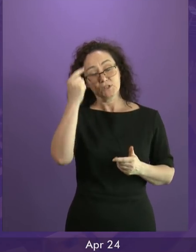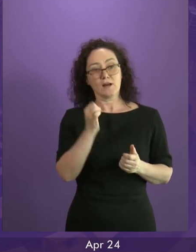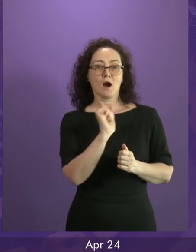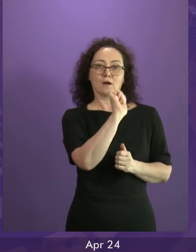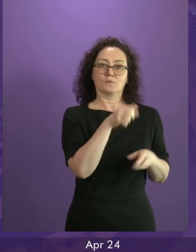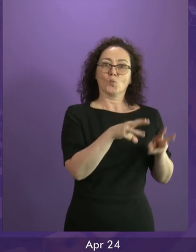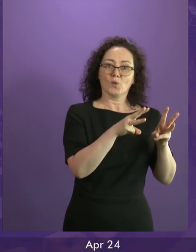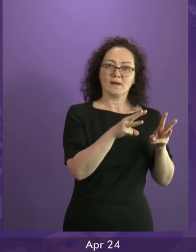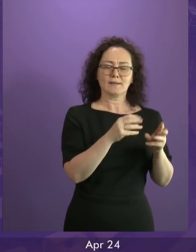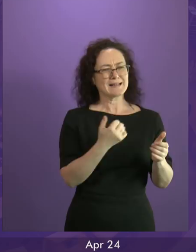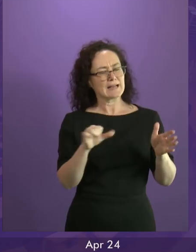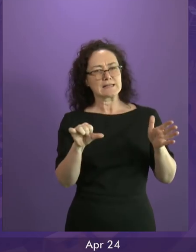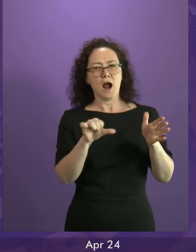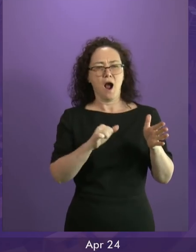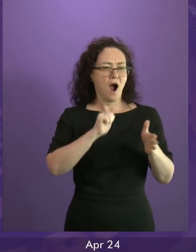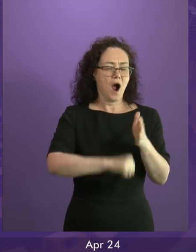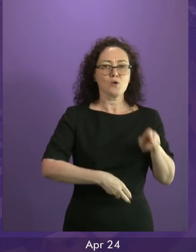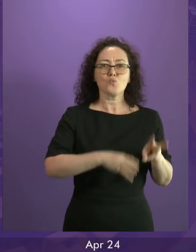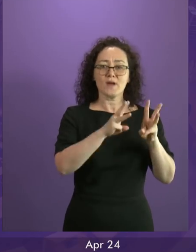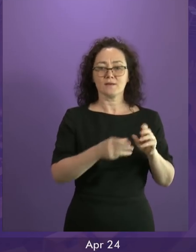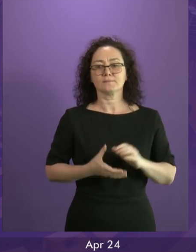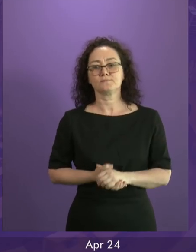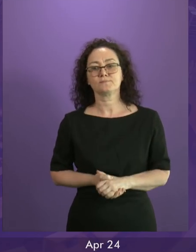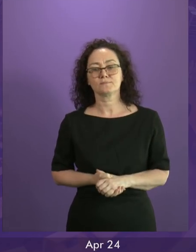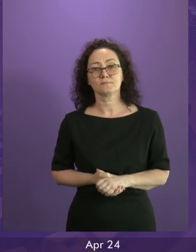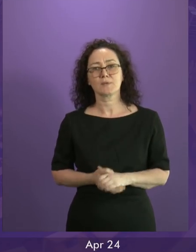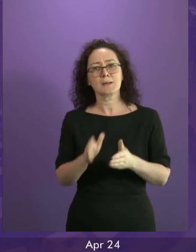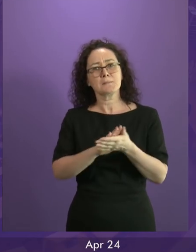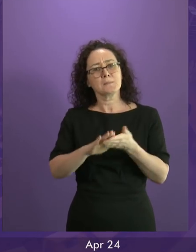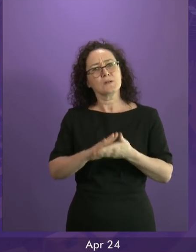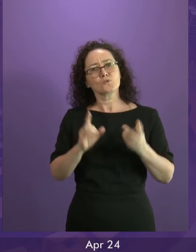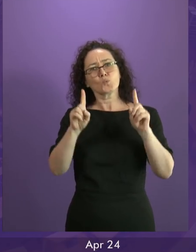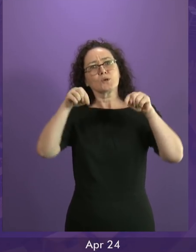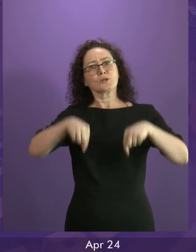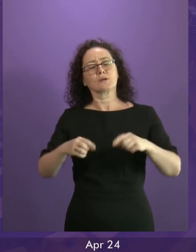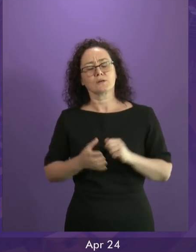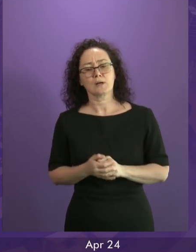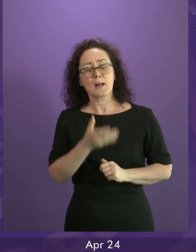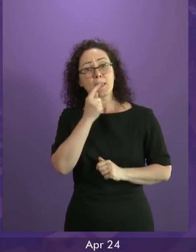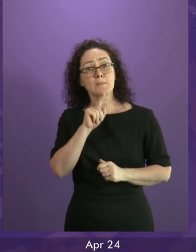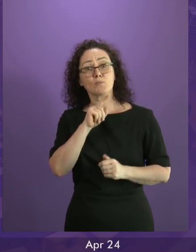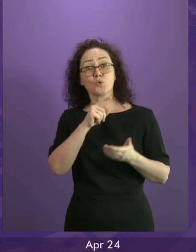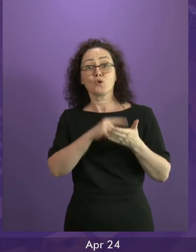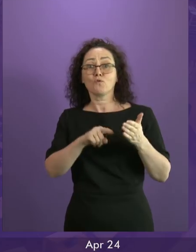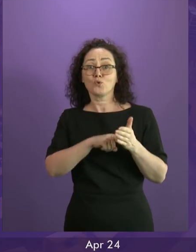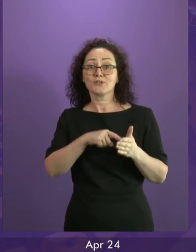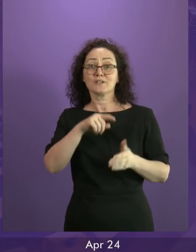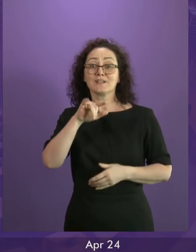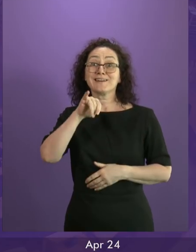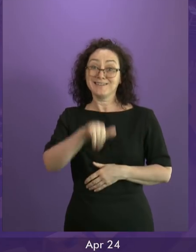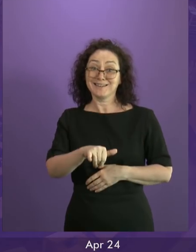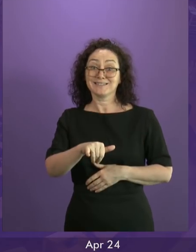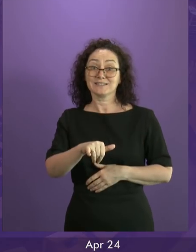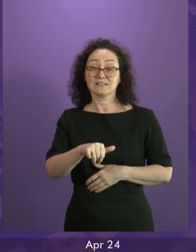legitimacy of the whole process. Those who voted leave feel with justification that promises made to them have been